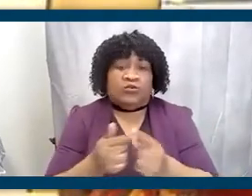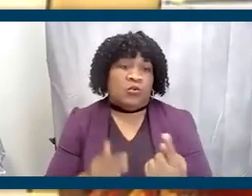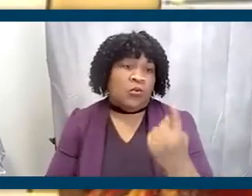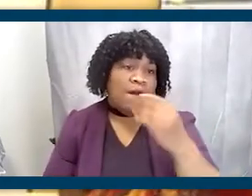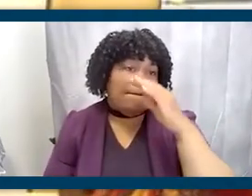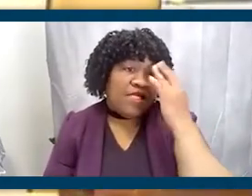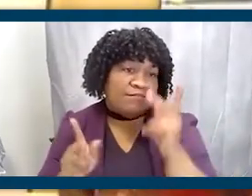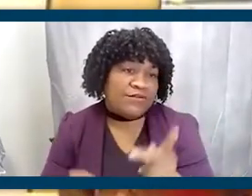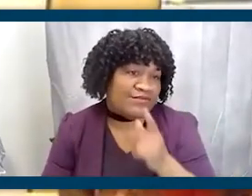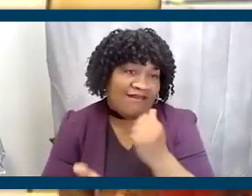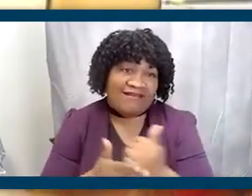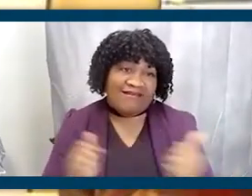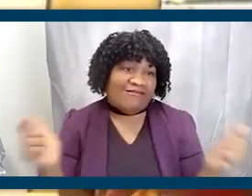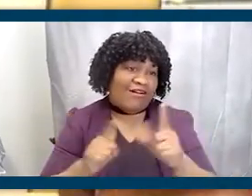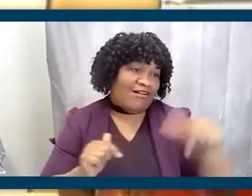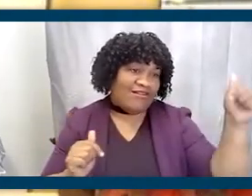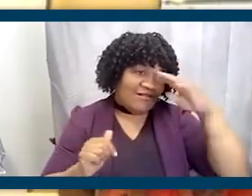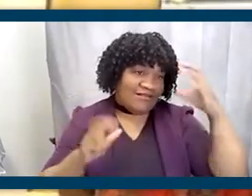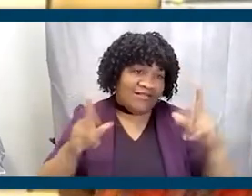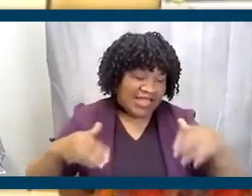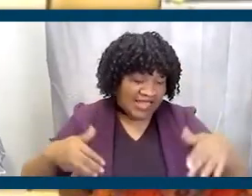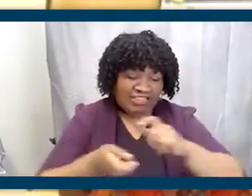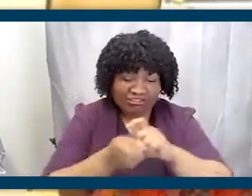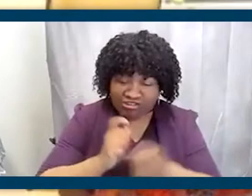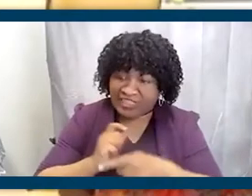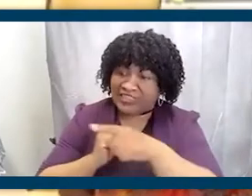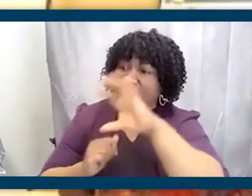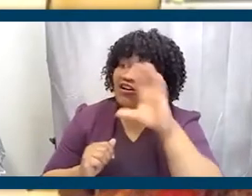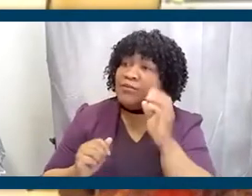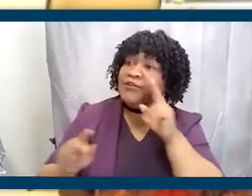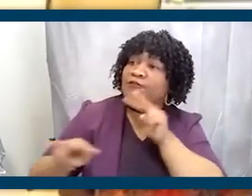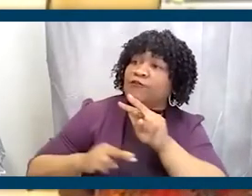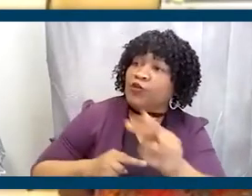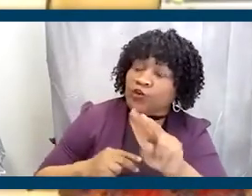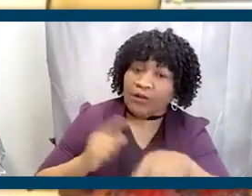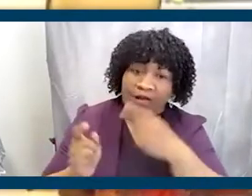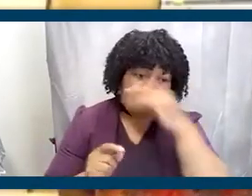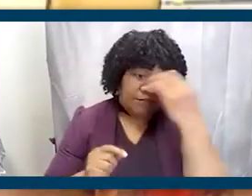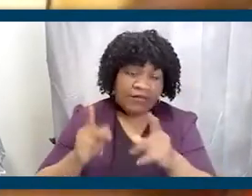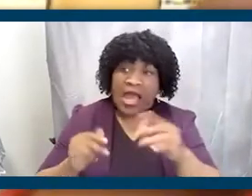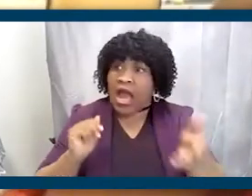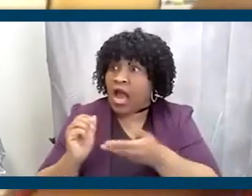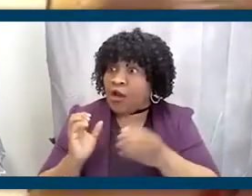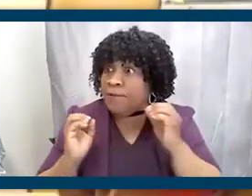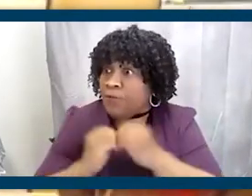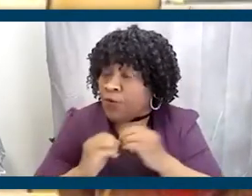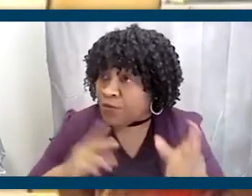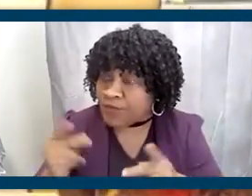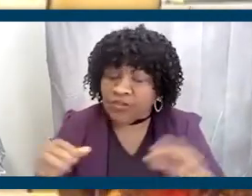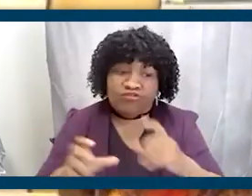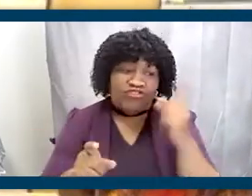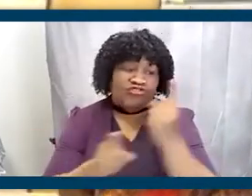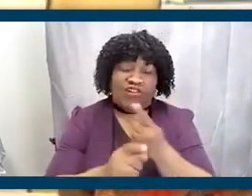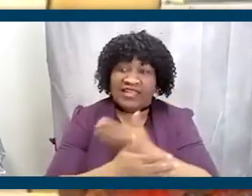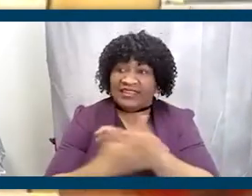You know, we have not in any way changed that corporation's view of Black communities, hiring more people, doing the right thing in